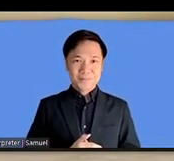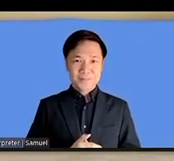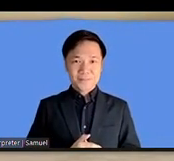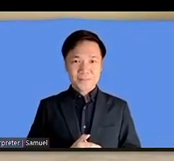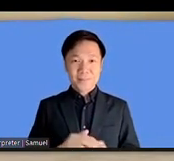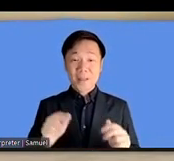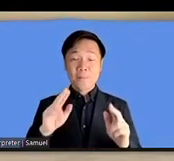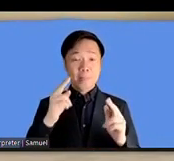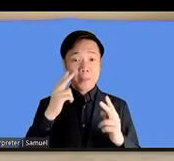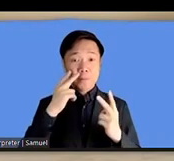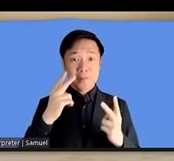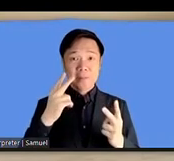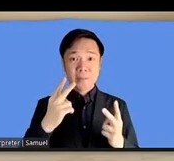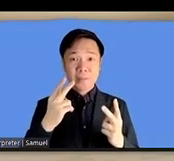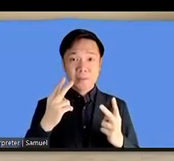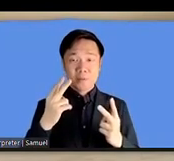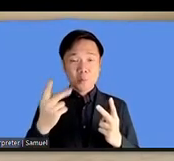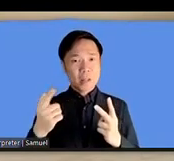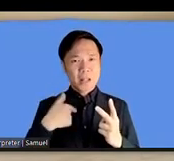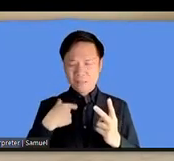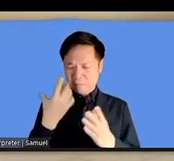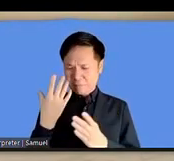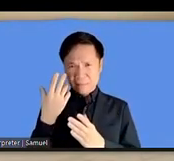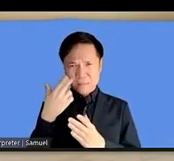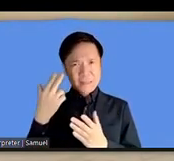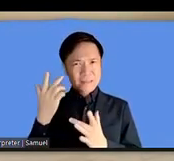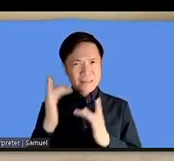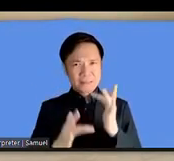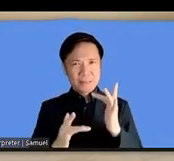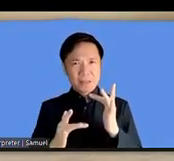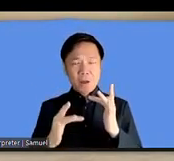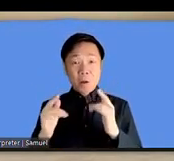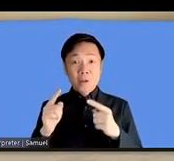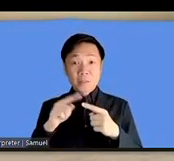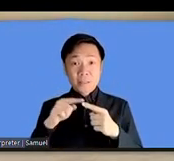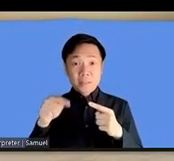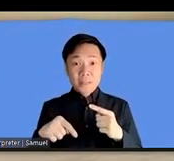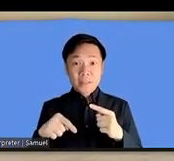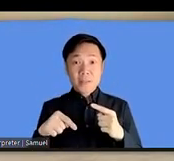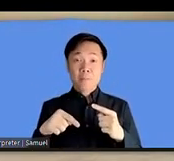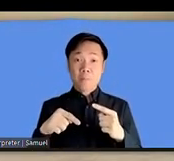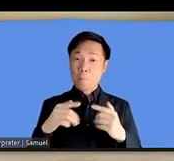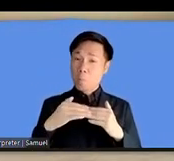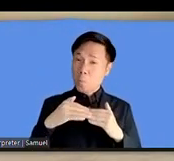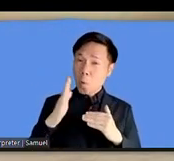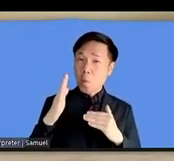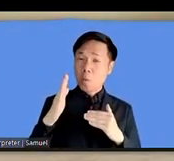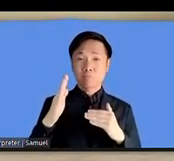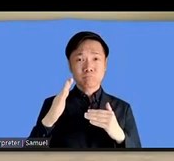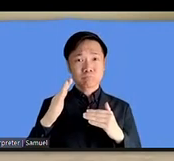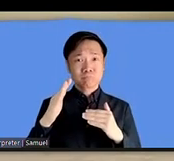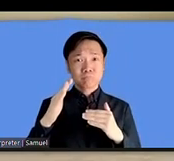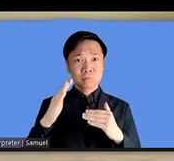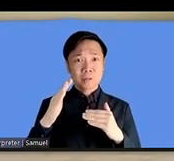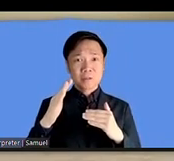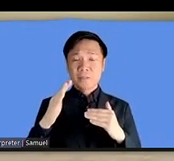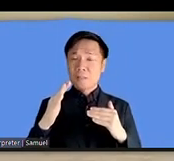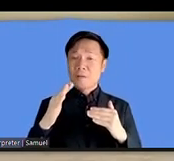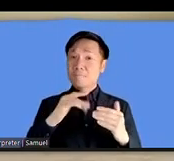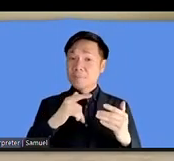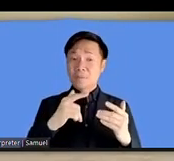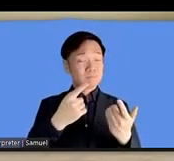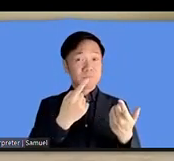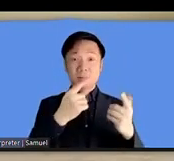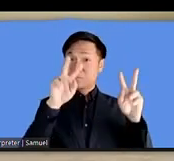out too late that the main sessions most of the main sessions will not have international sign